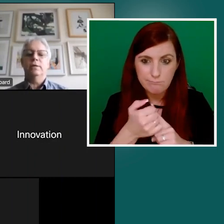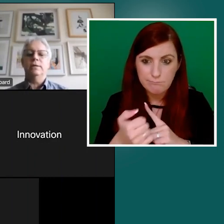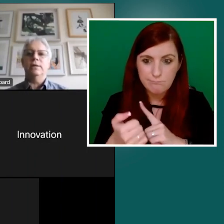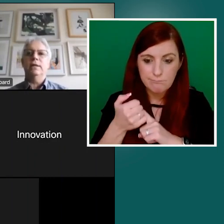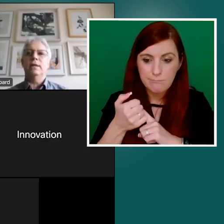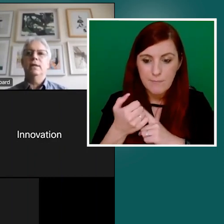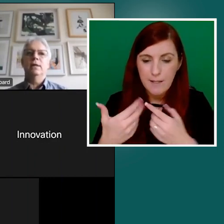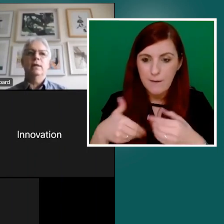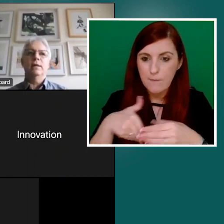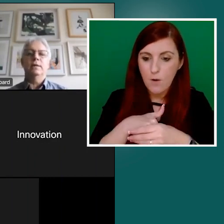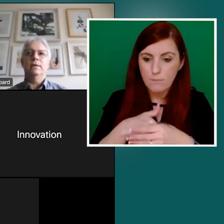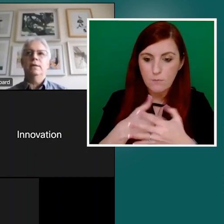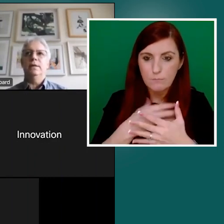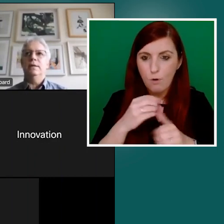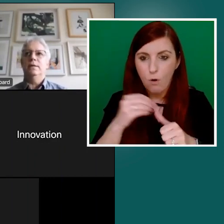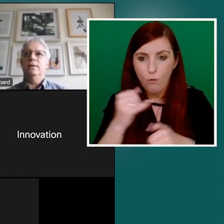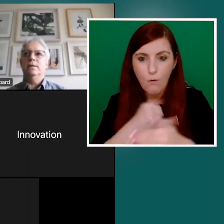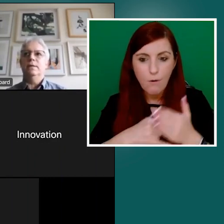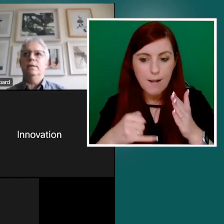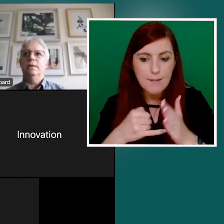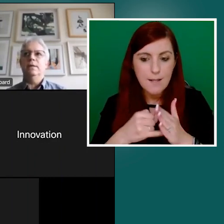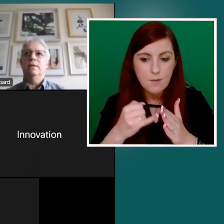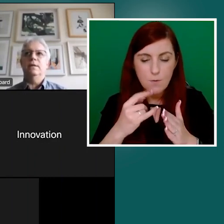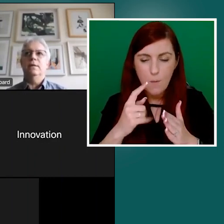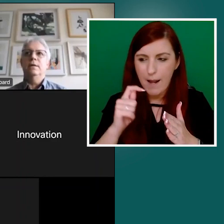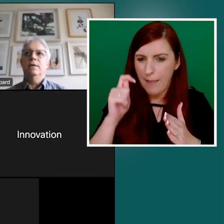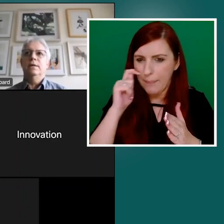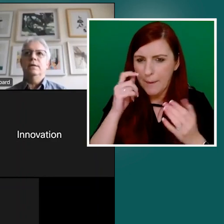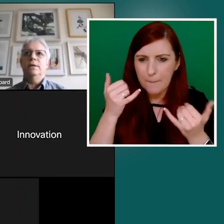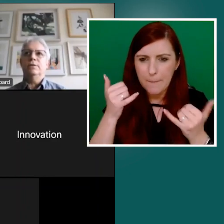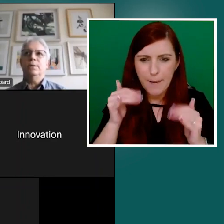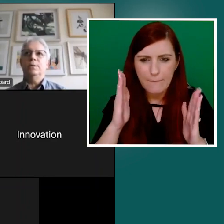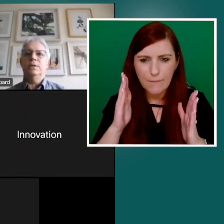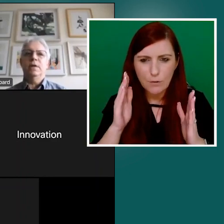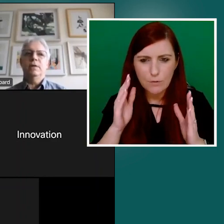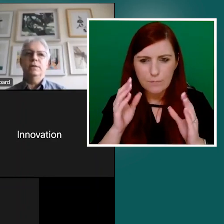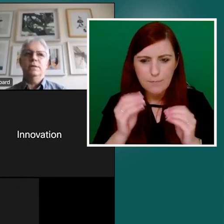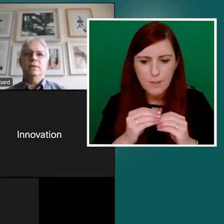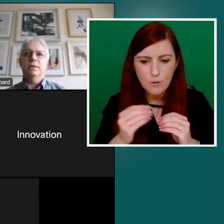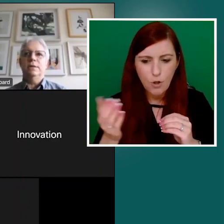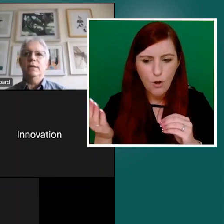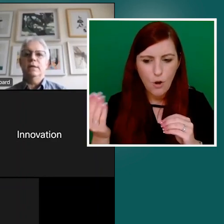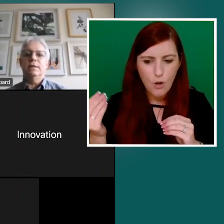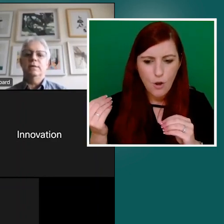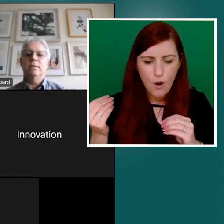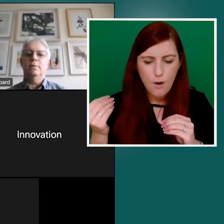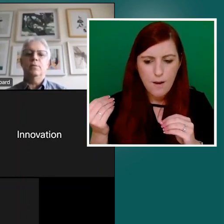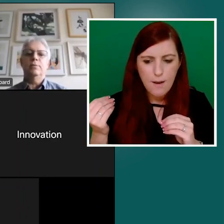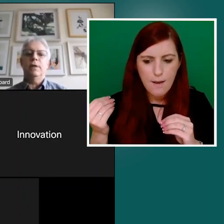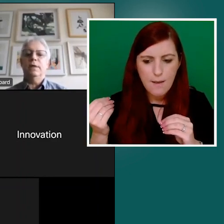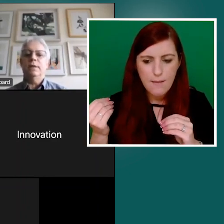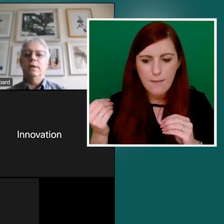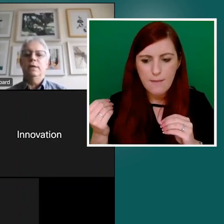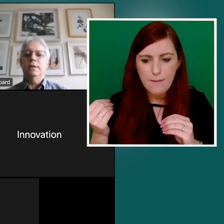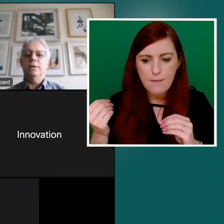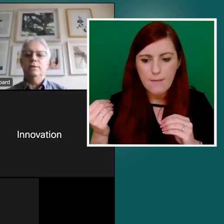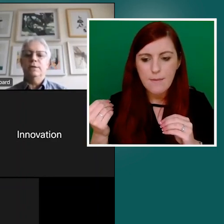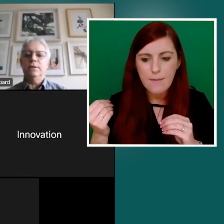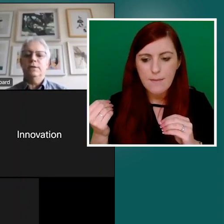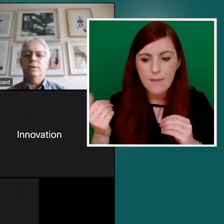earlier is that the, the description there is, is that providing